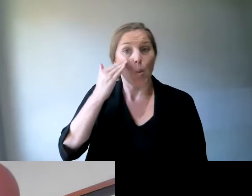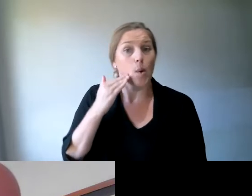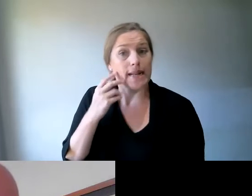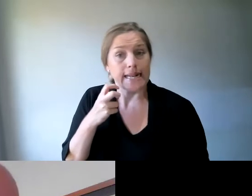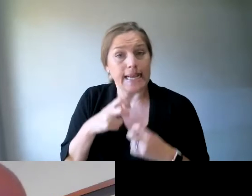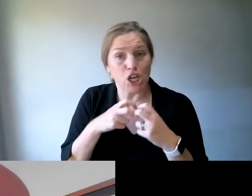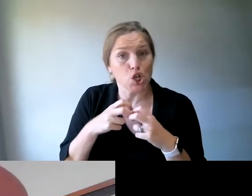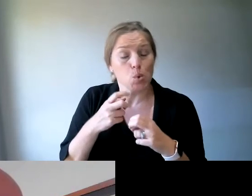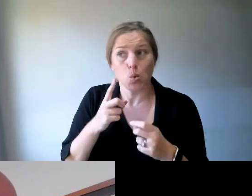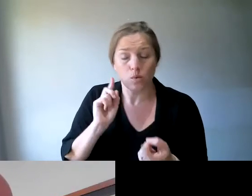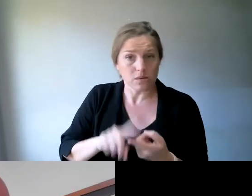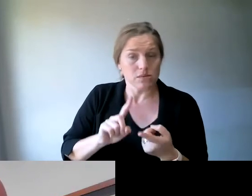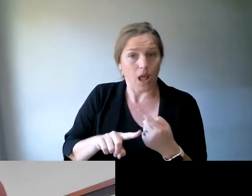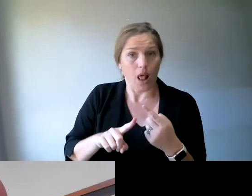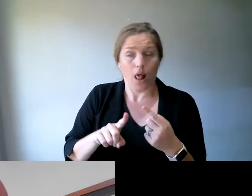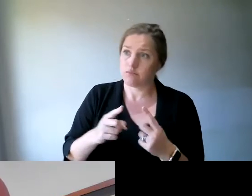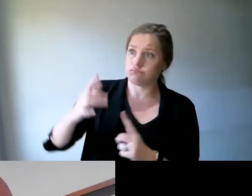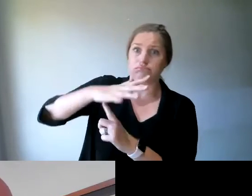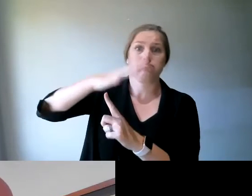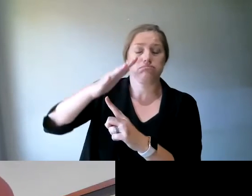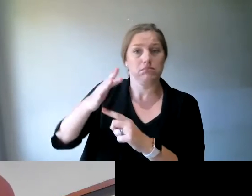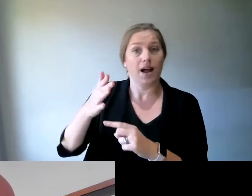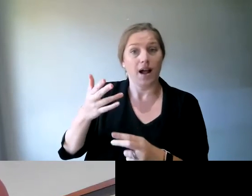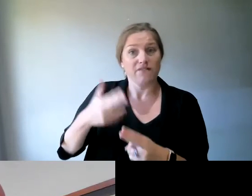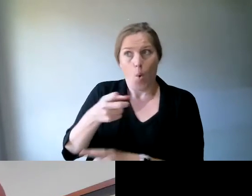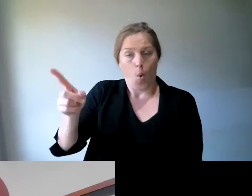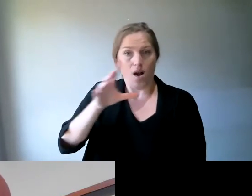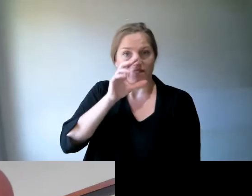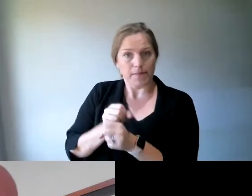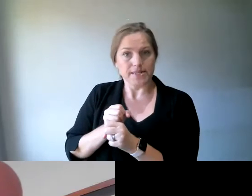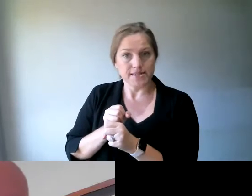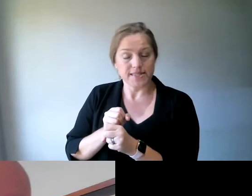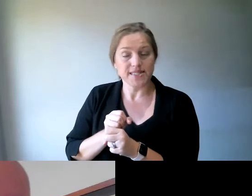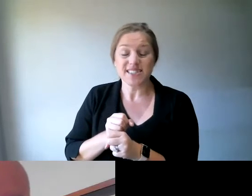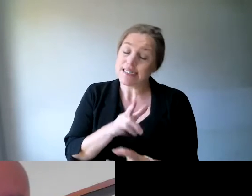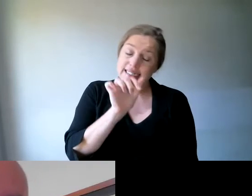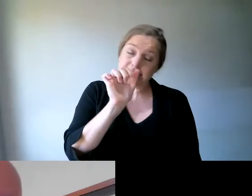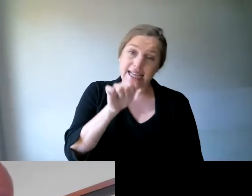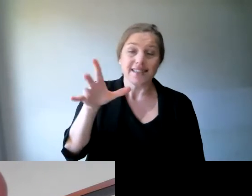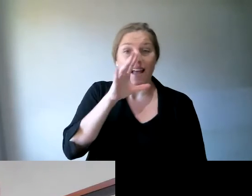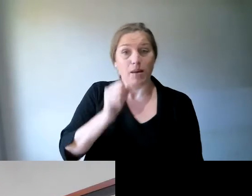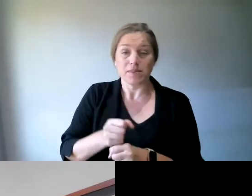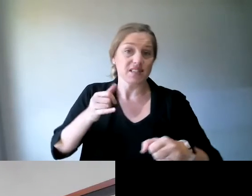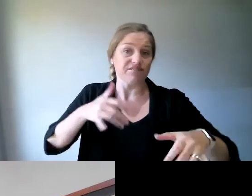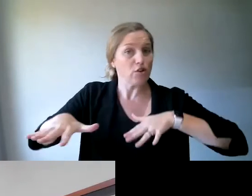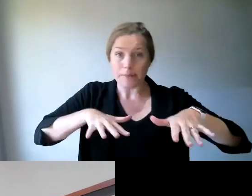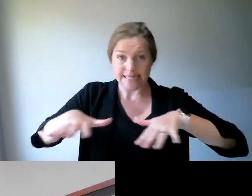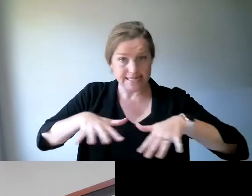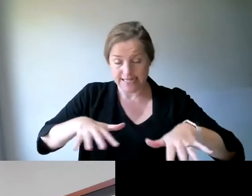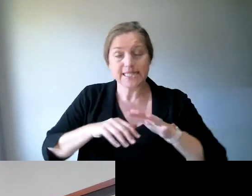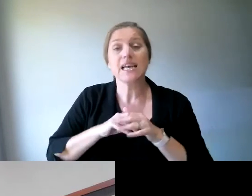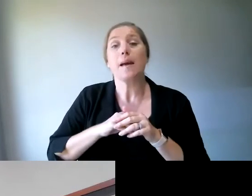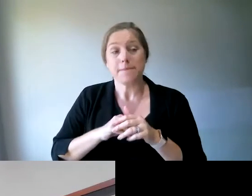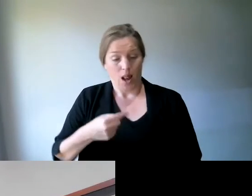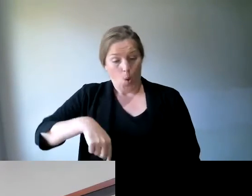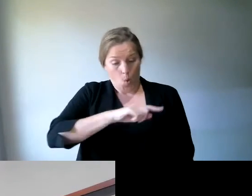away either. So this is a busy time. And of course, as you've already said, the only way to make a noise